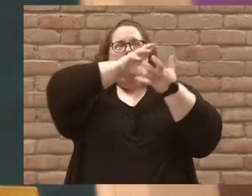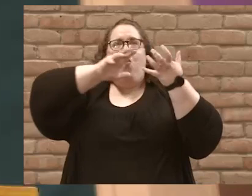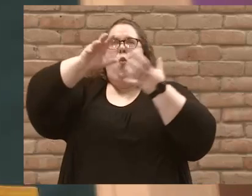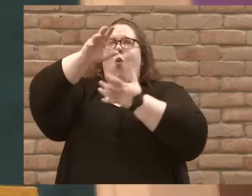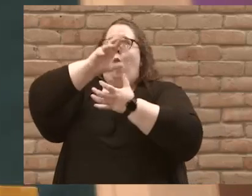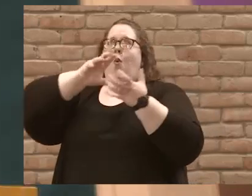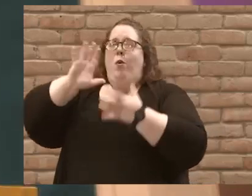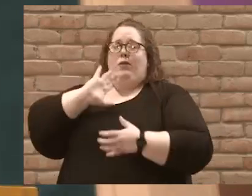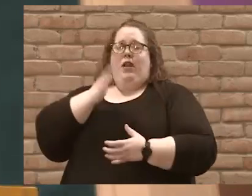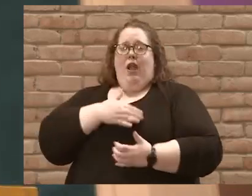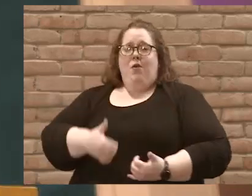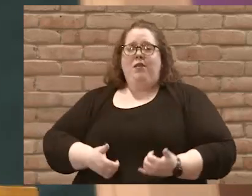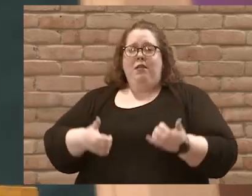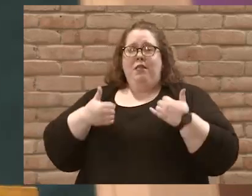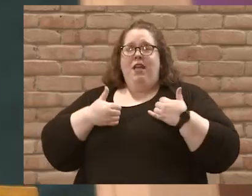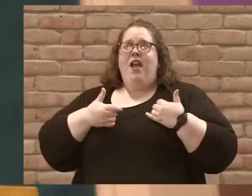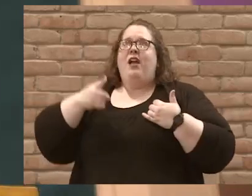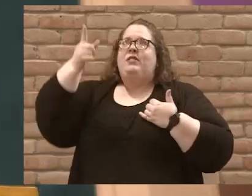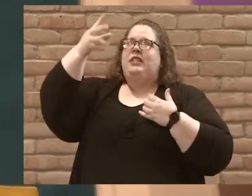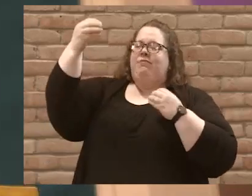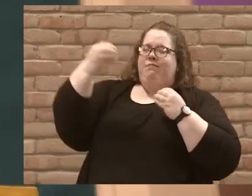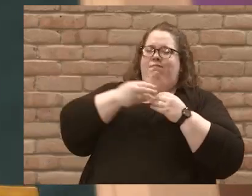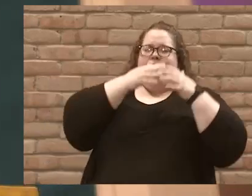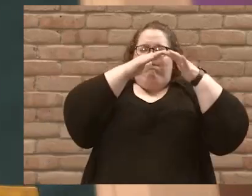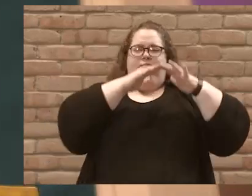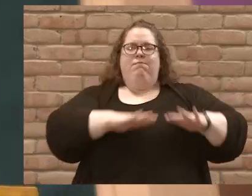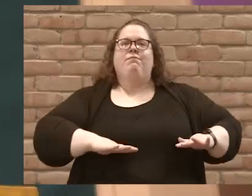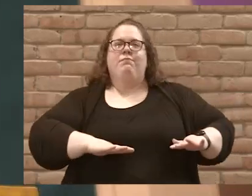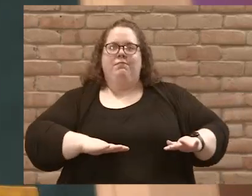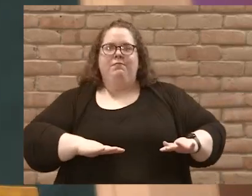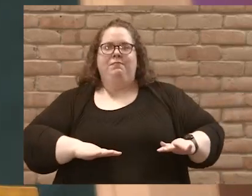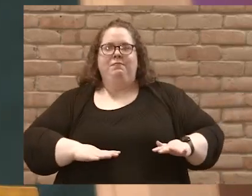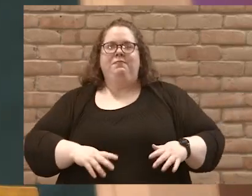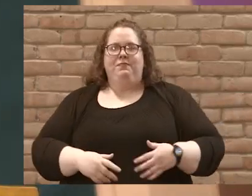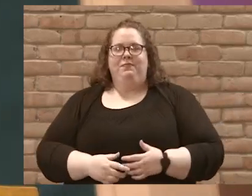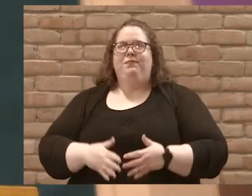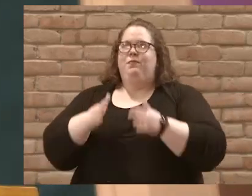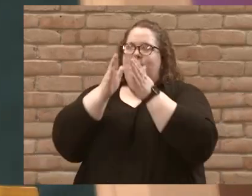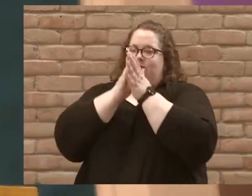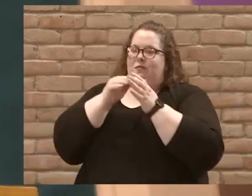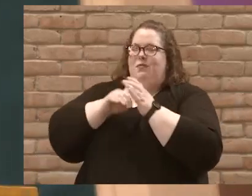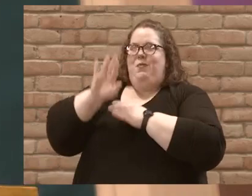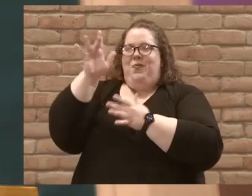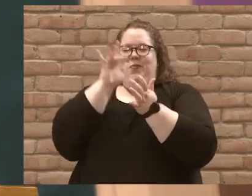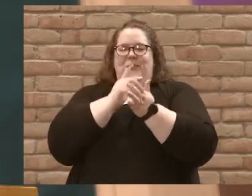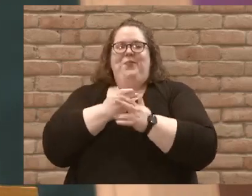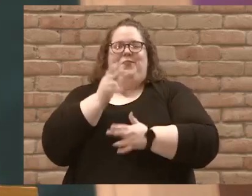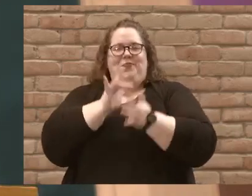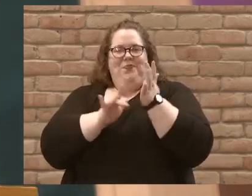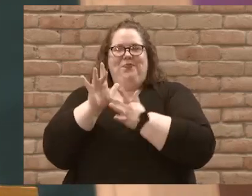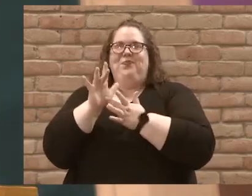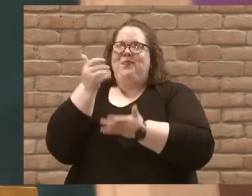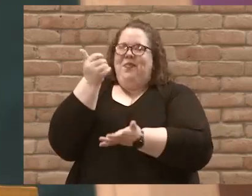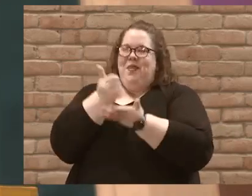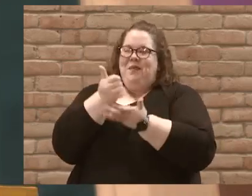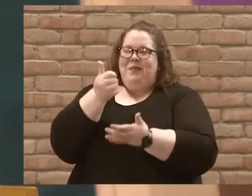our lives and to never leave us alone. And we pray this in your name, Jesus. Amen.